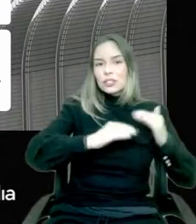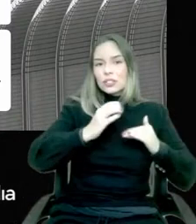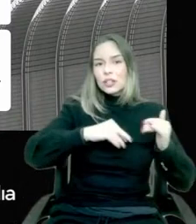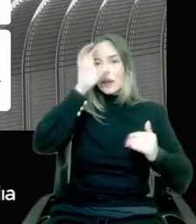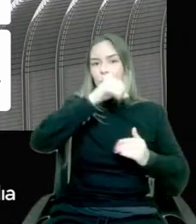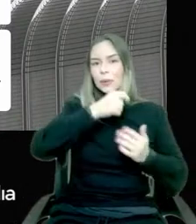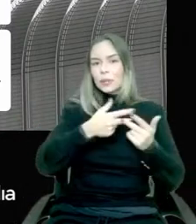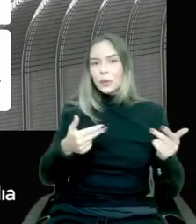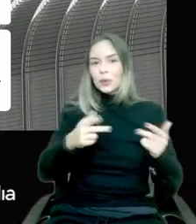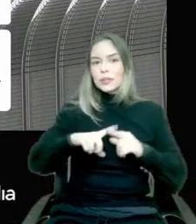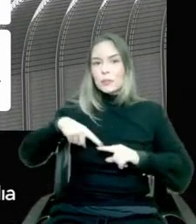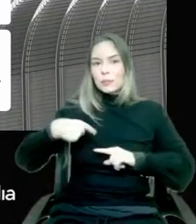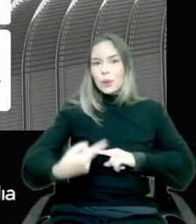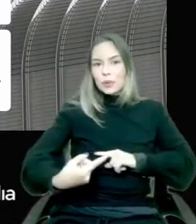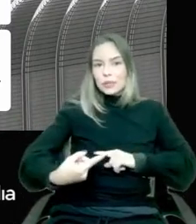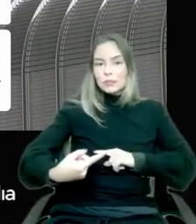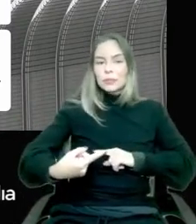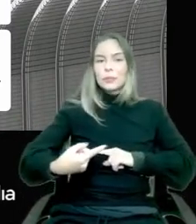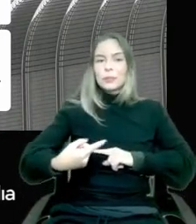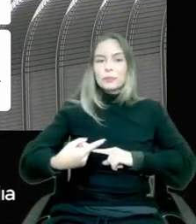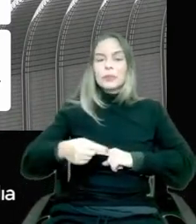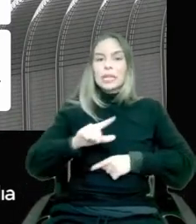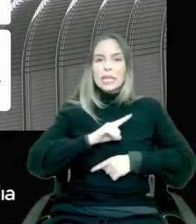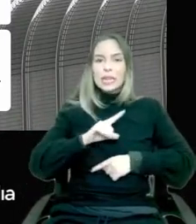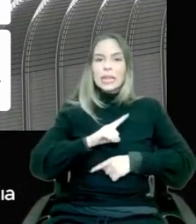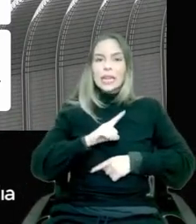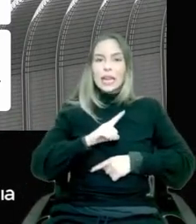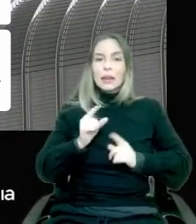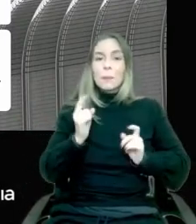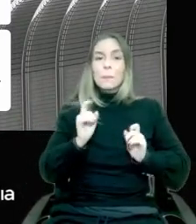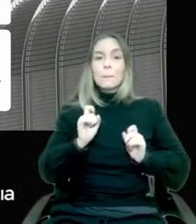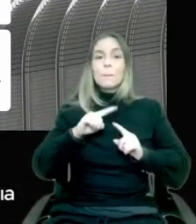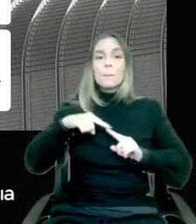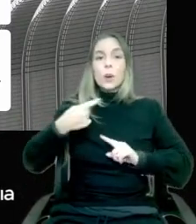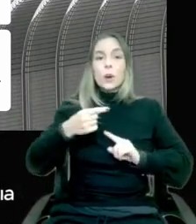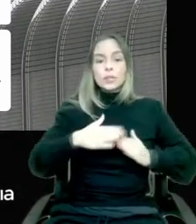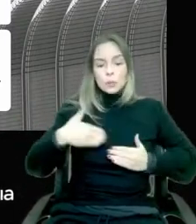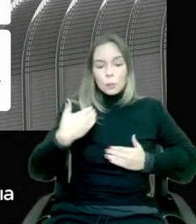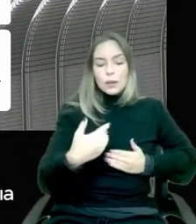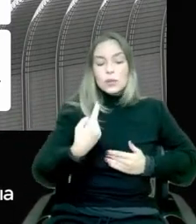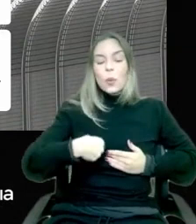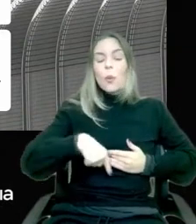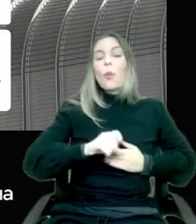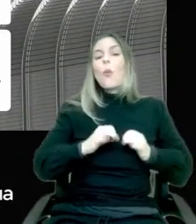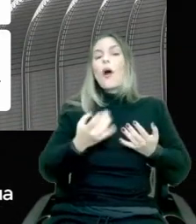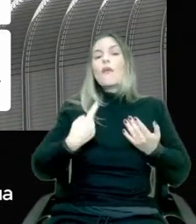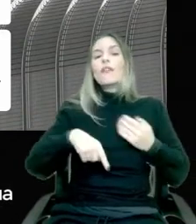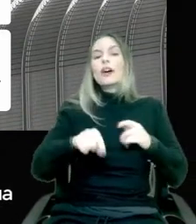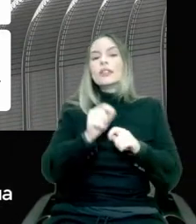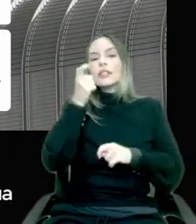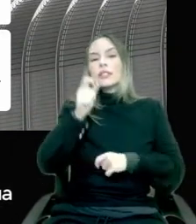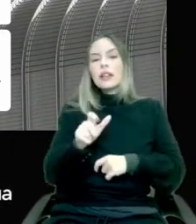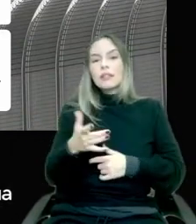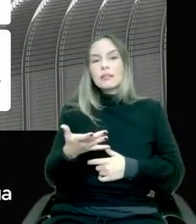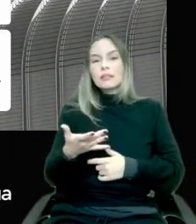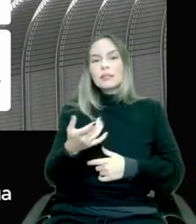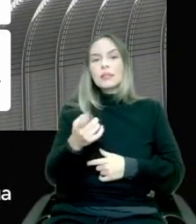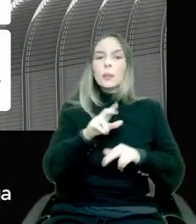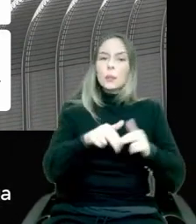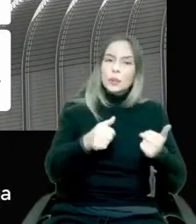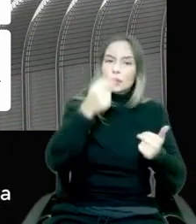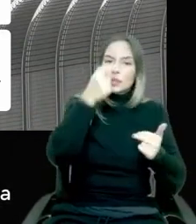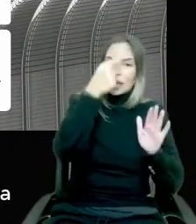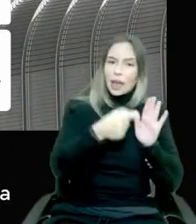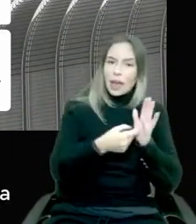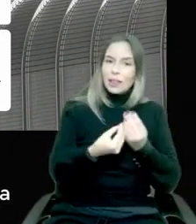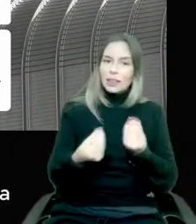step. What is the next step going to be? Then create an AI governance because basically, I